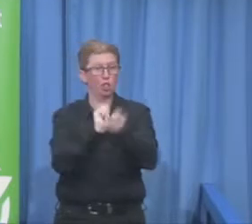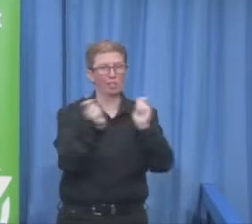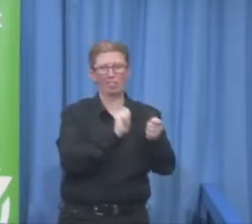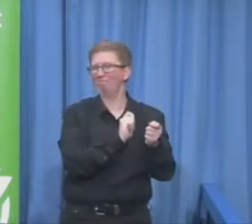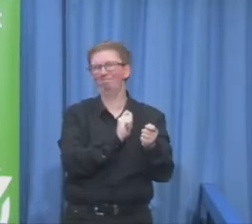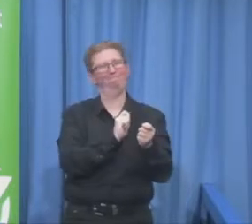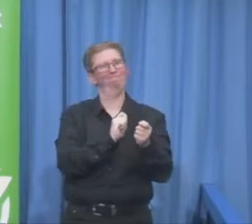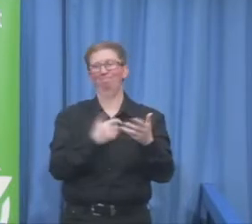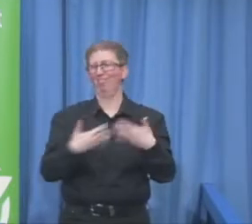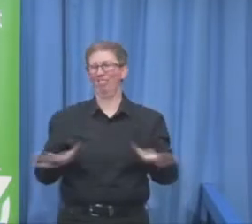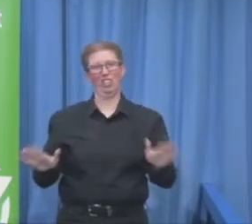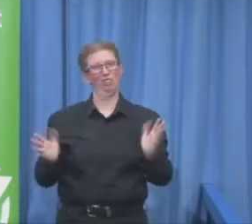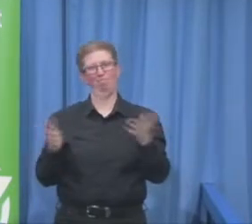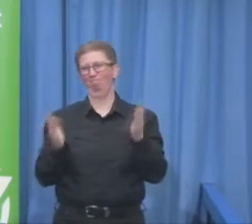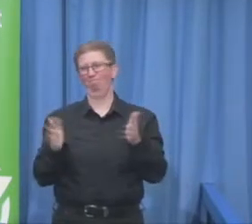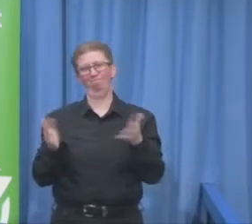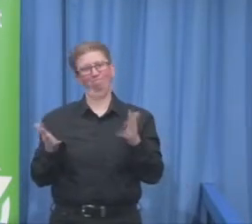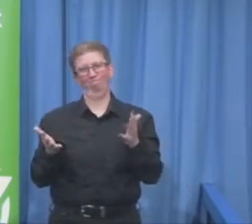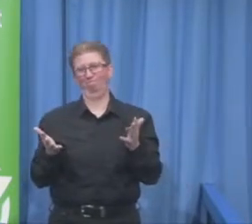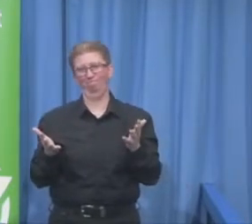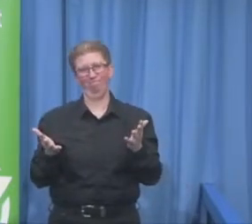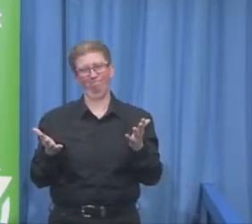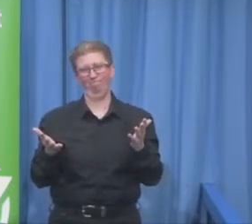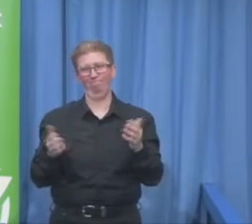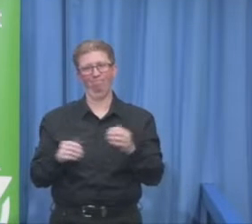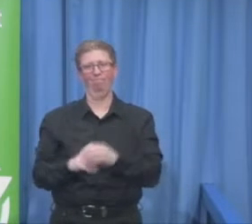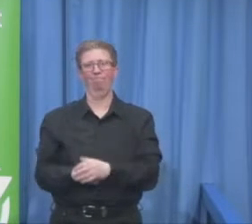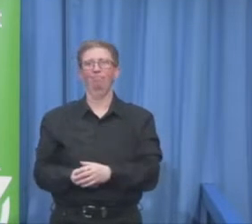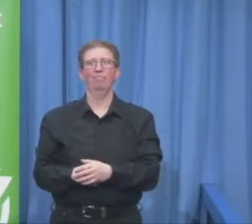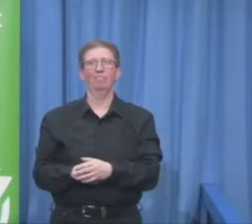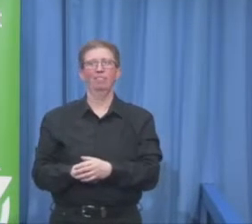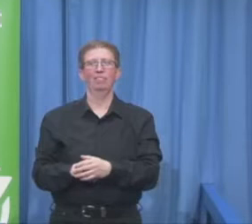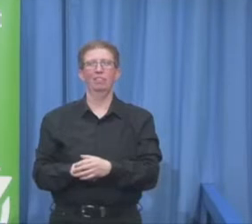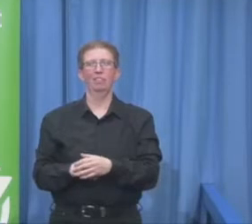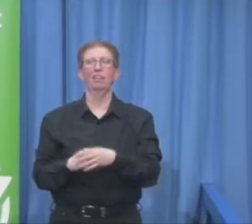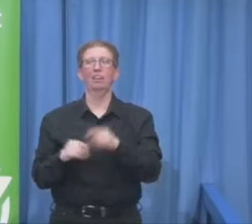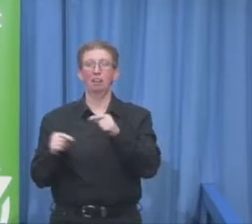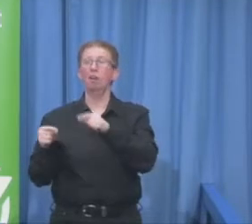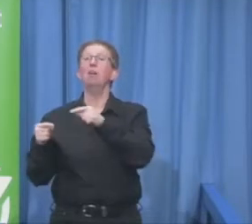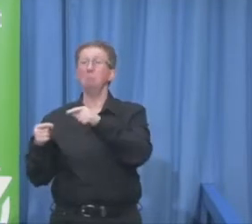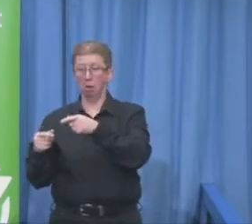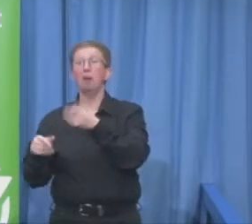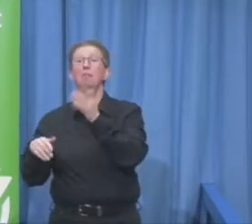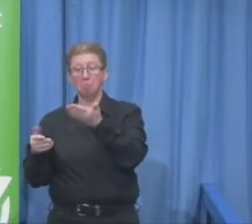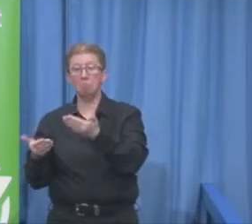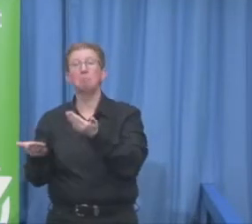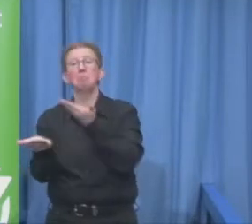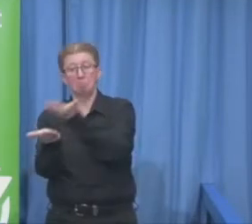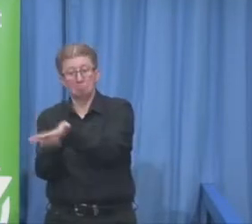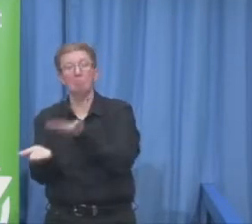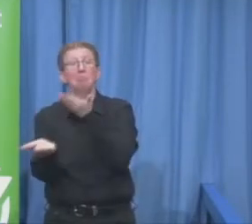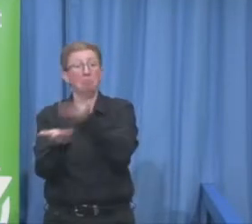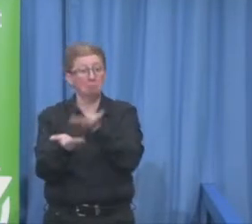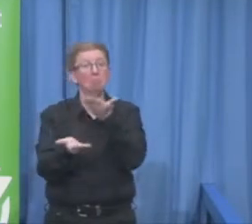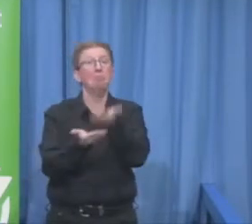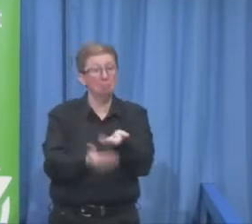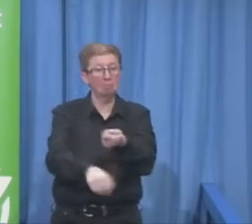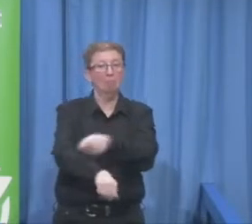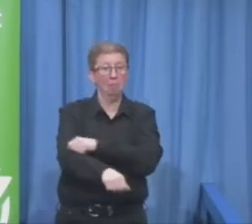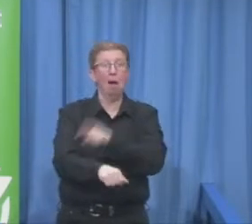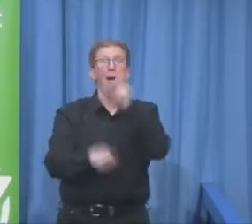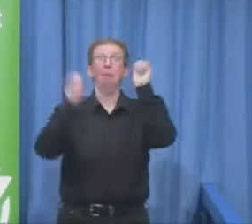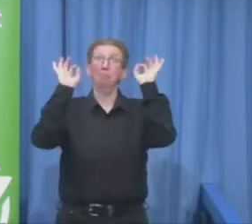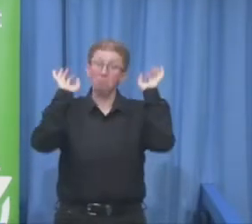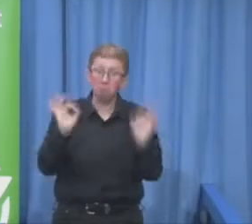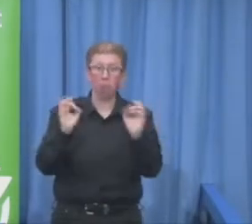So what I would like to invite everyone is to have a look at our research and don't get scared because it might